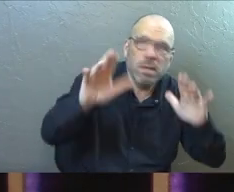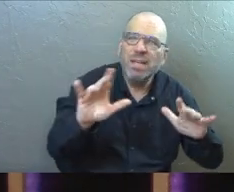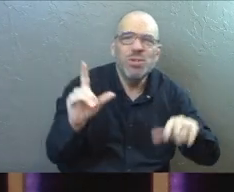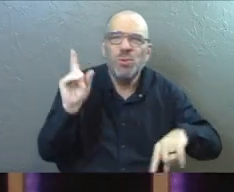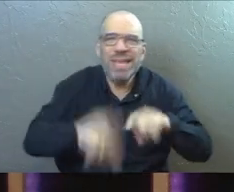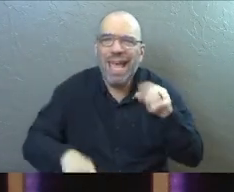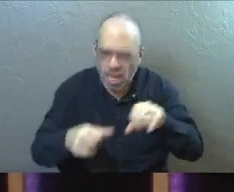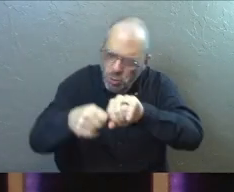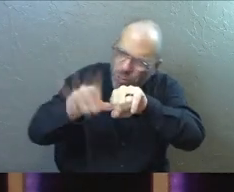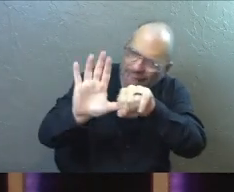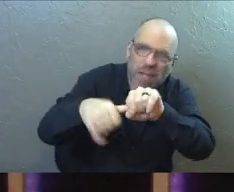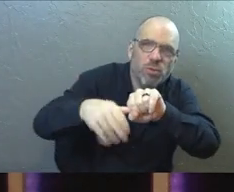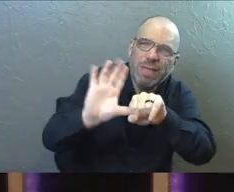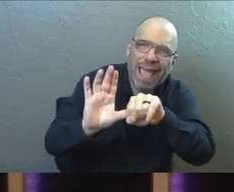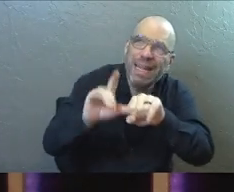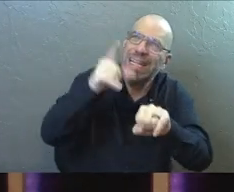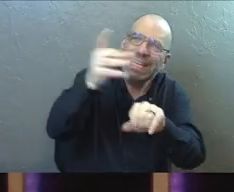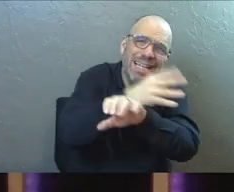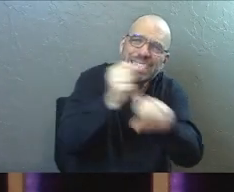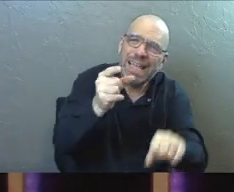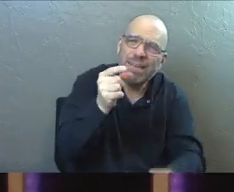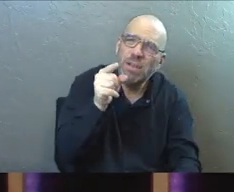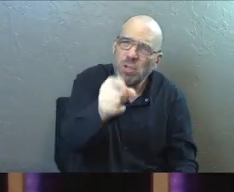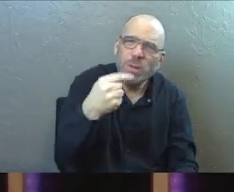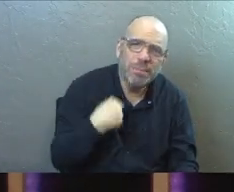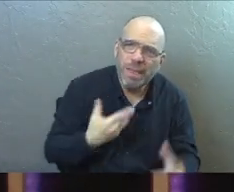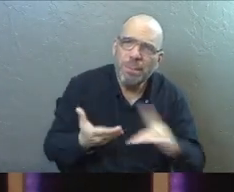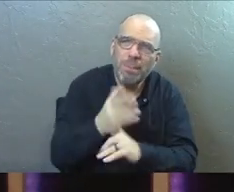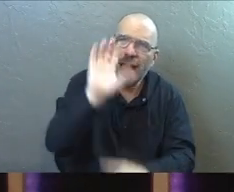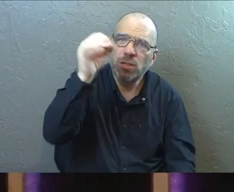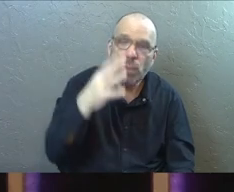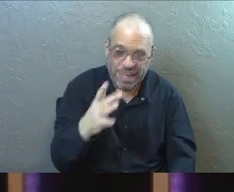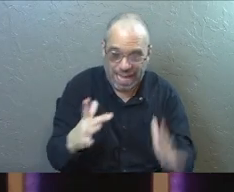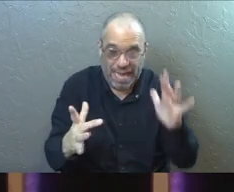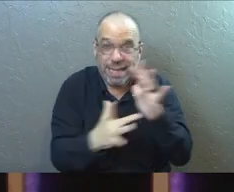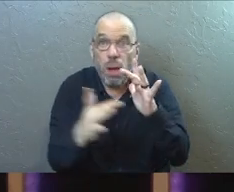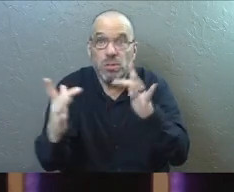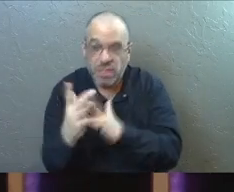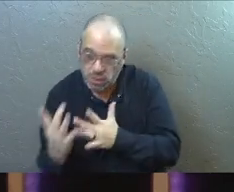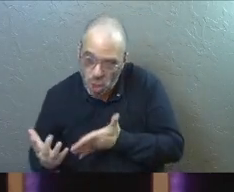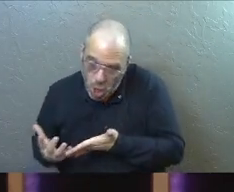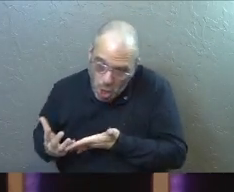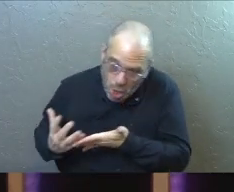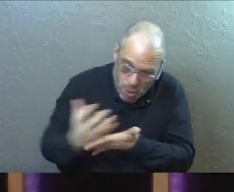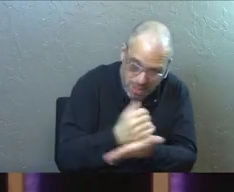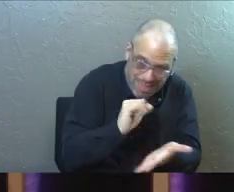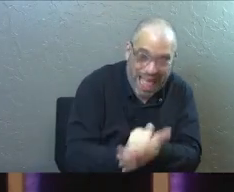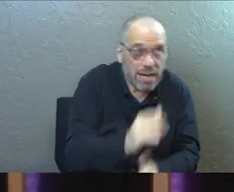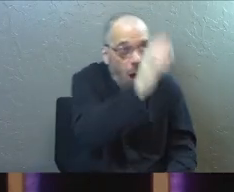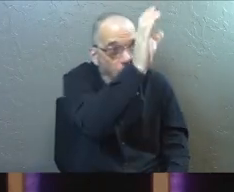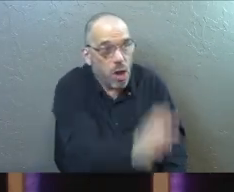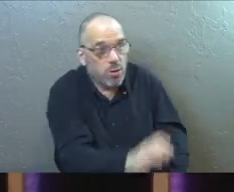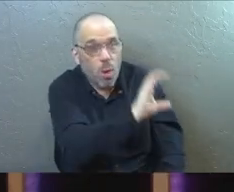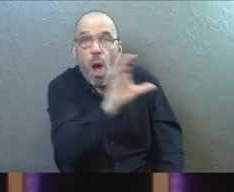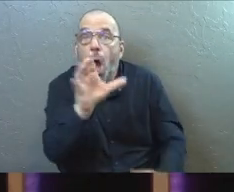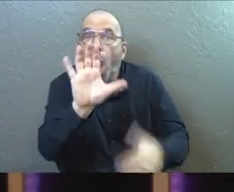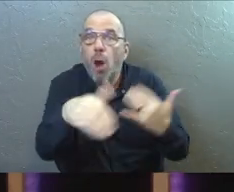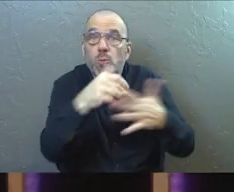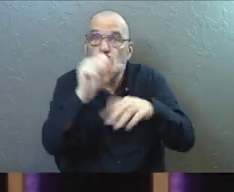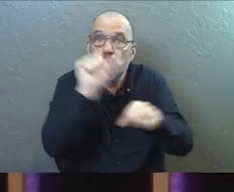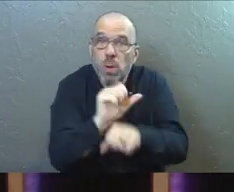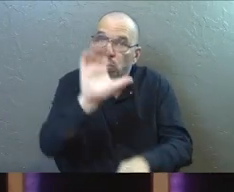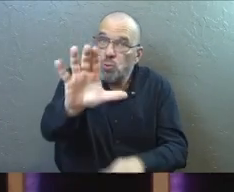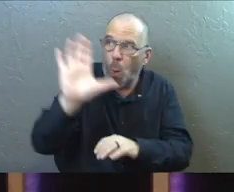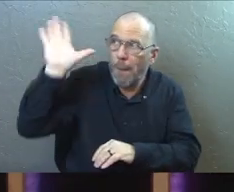We can't. He's got to save us by his grace. And Jesus earned that for us on the cross. Everything that you've ever done